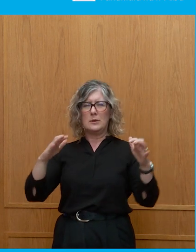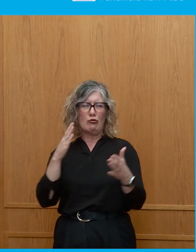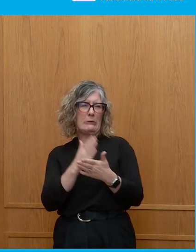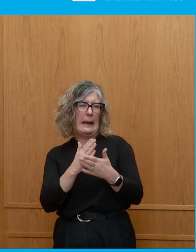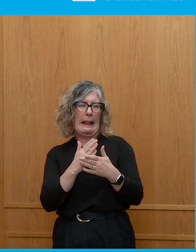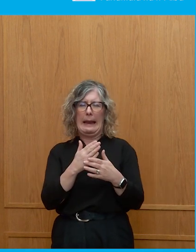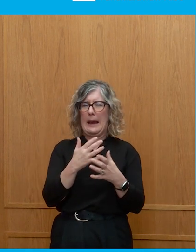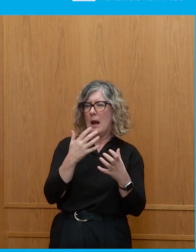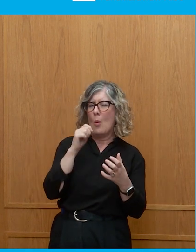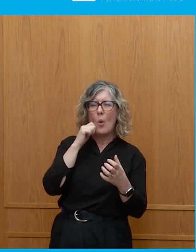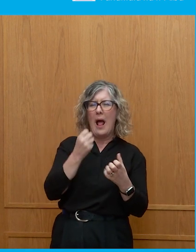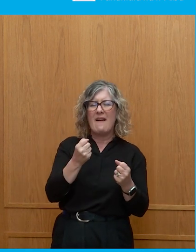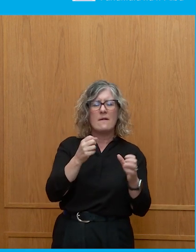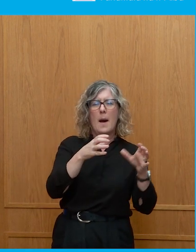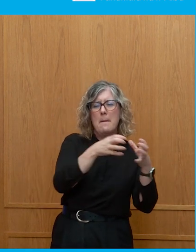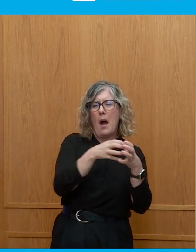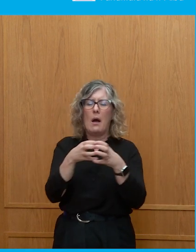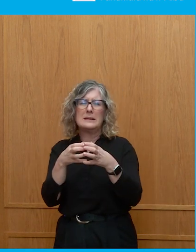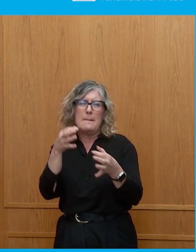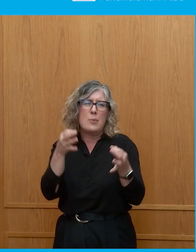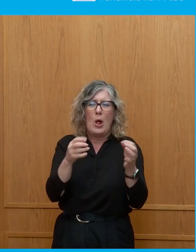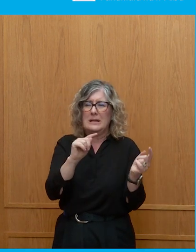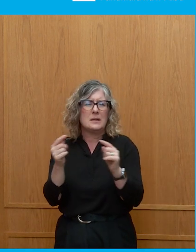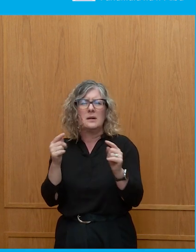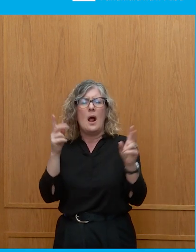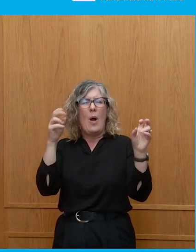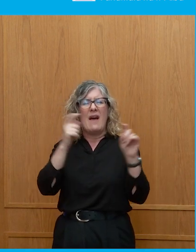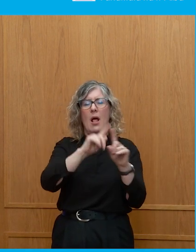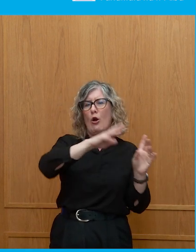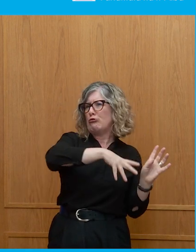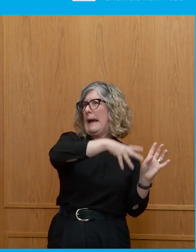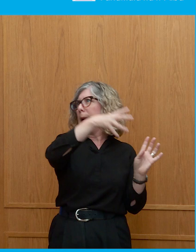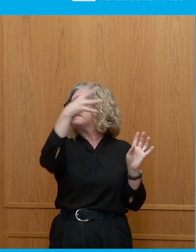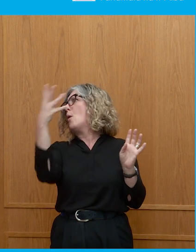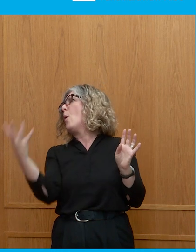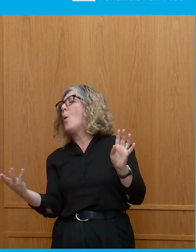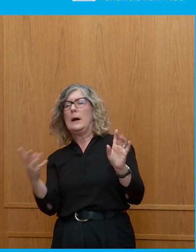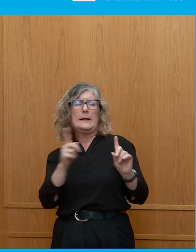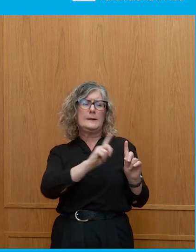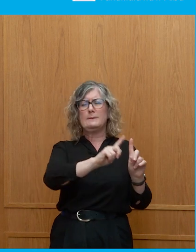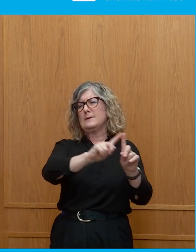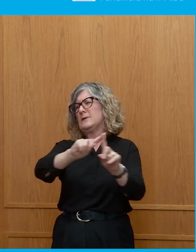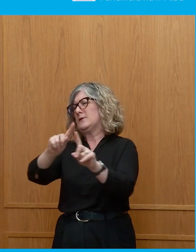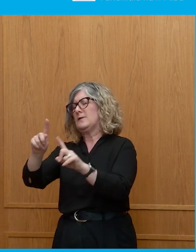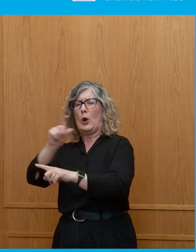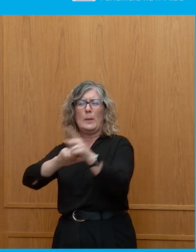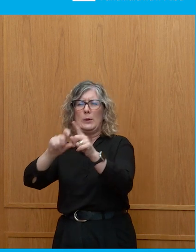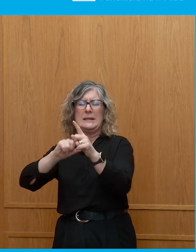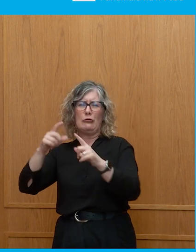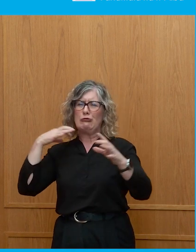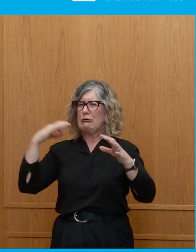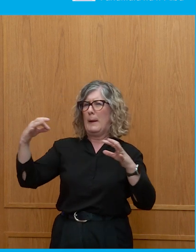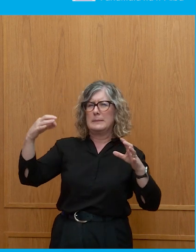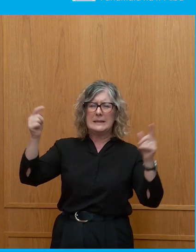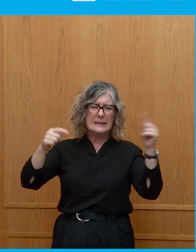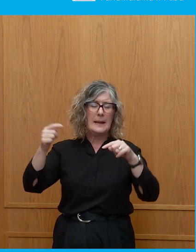politics. We're going to have a, a rainbow parliament with all the different communities represented, all the